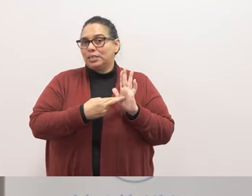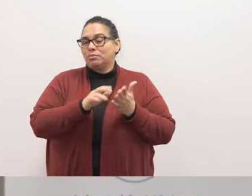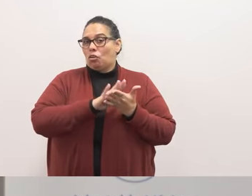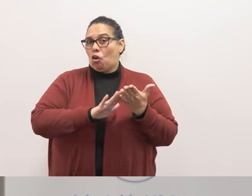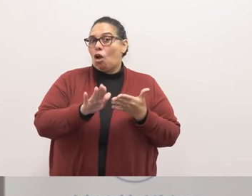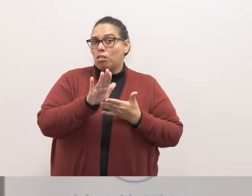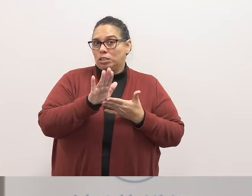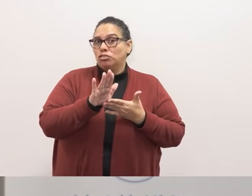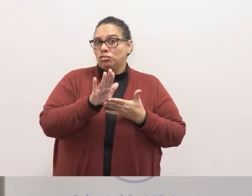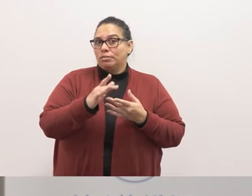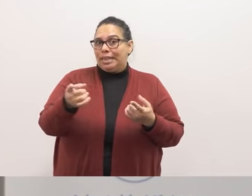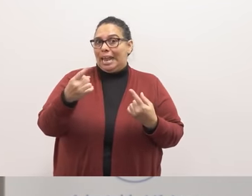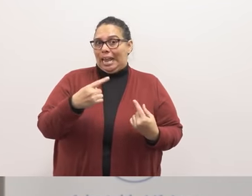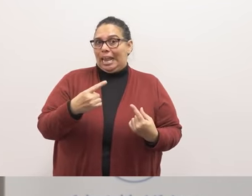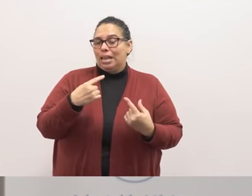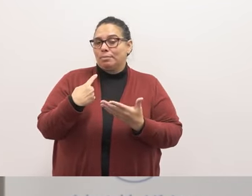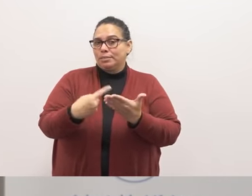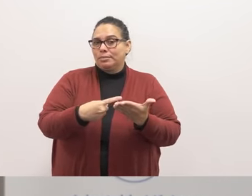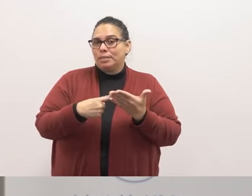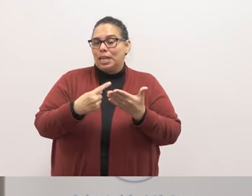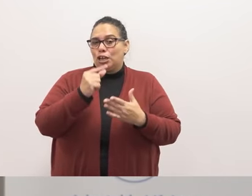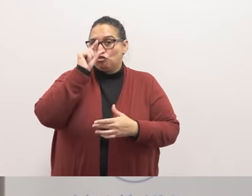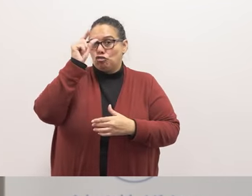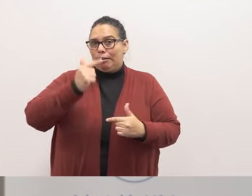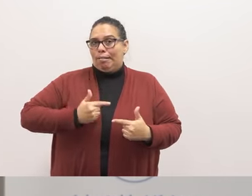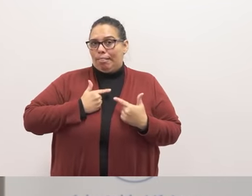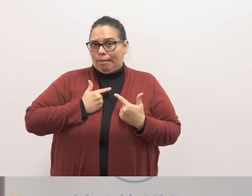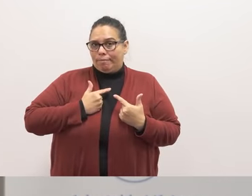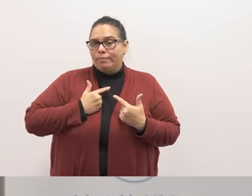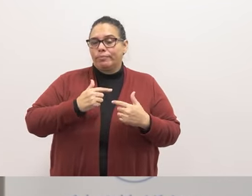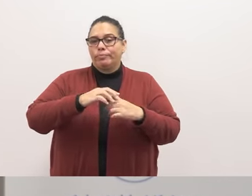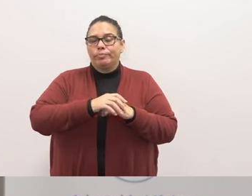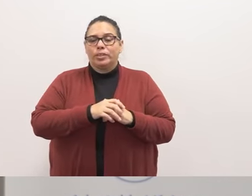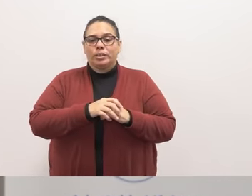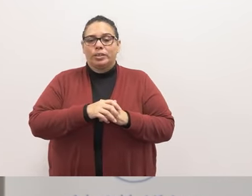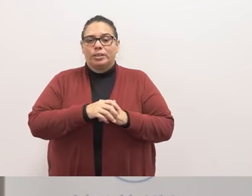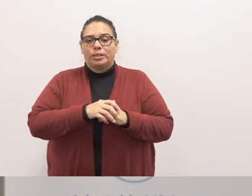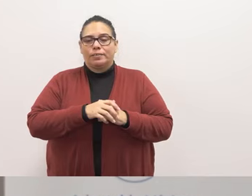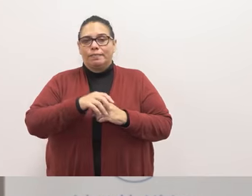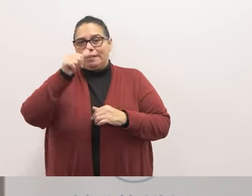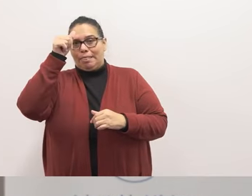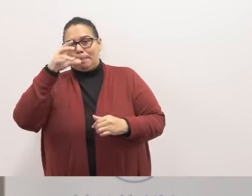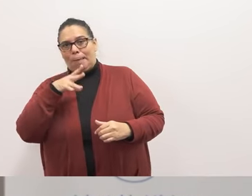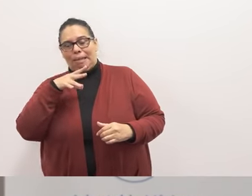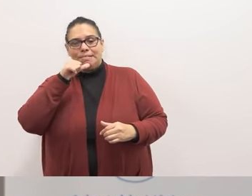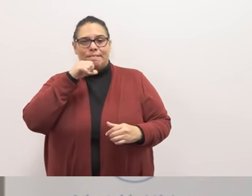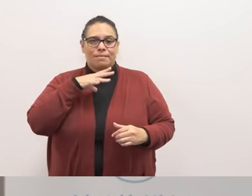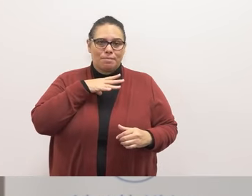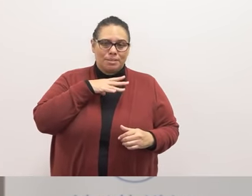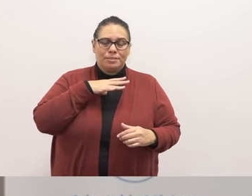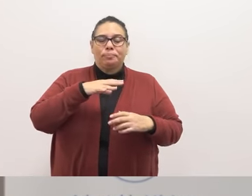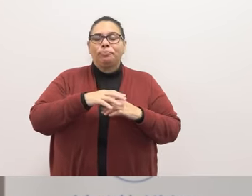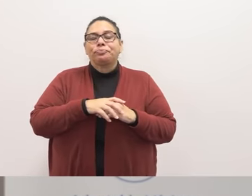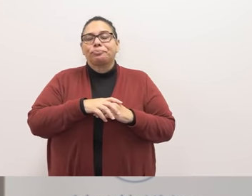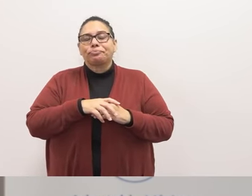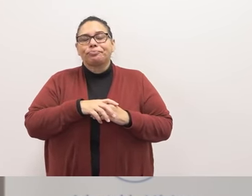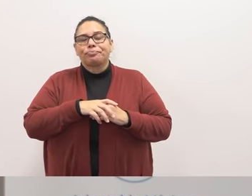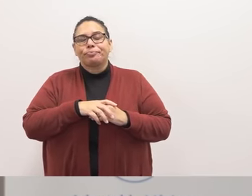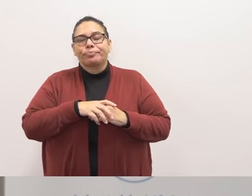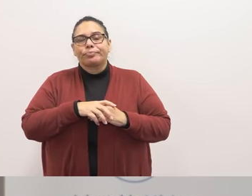representatives that came in to talk about greek life um you know for the males for the females whatever they